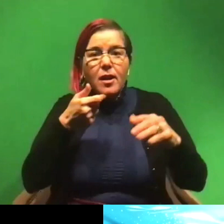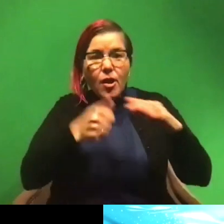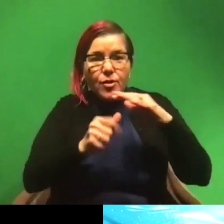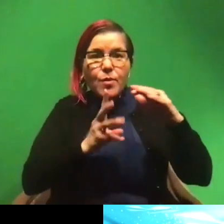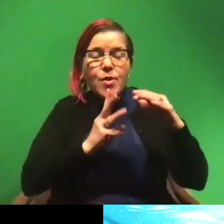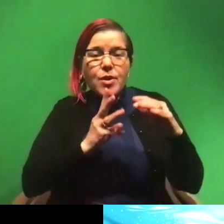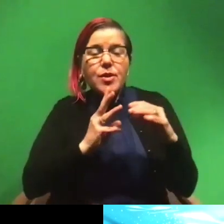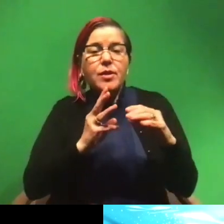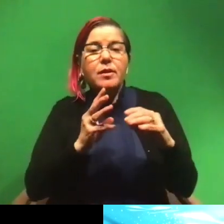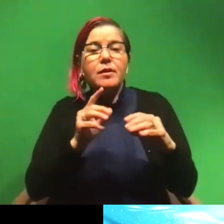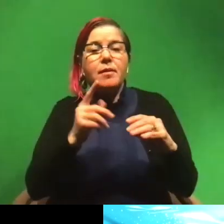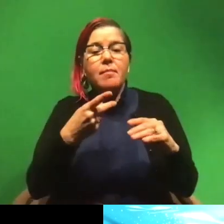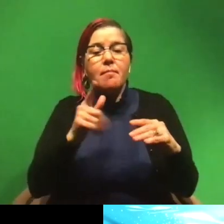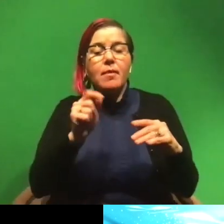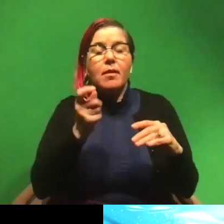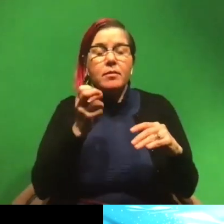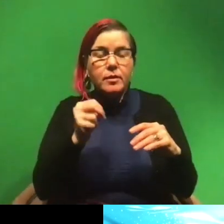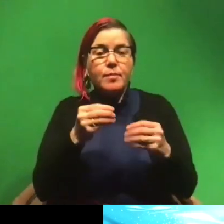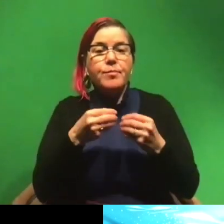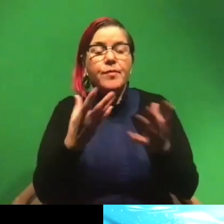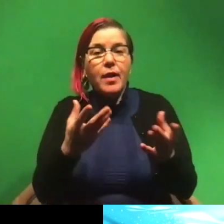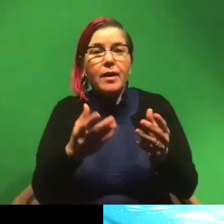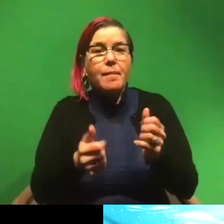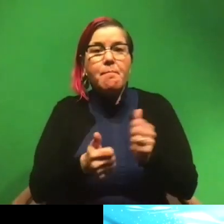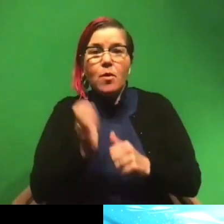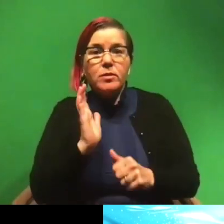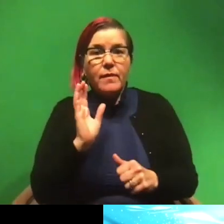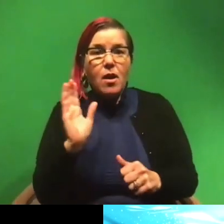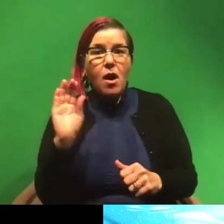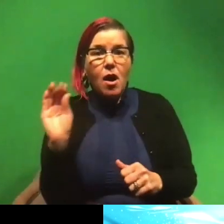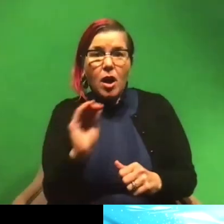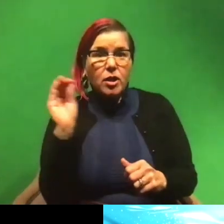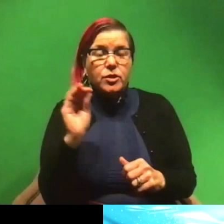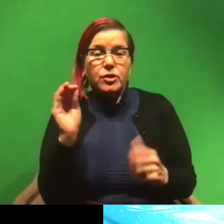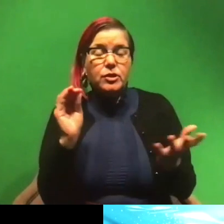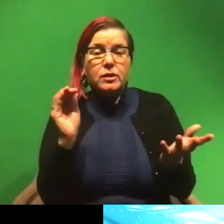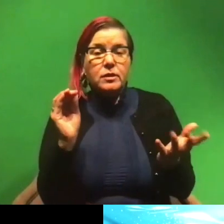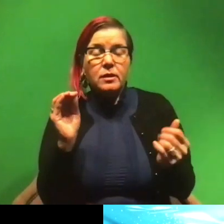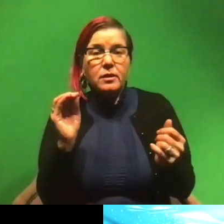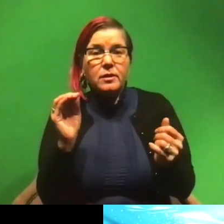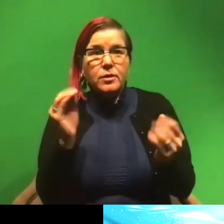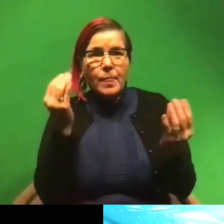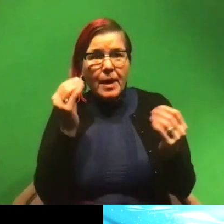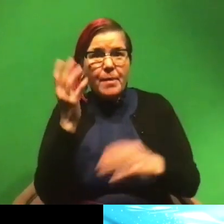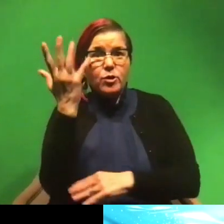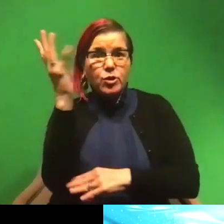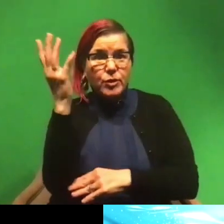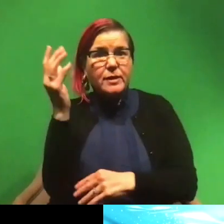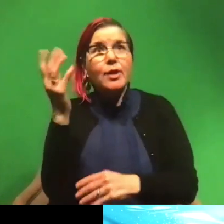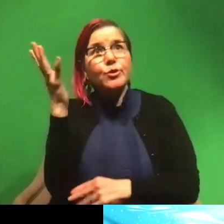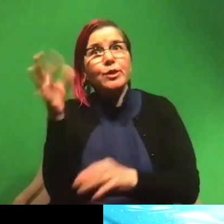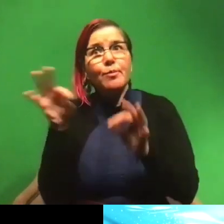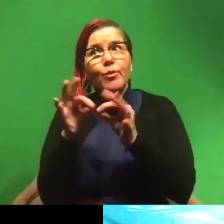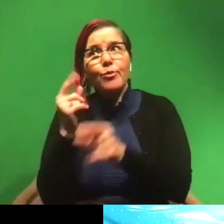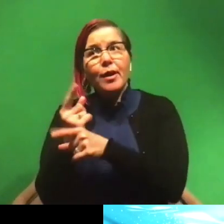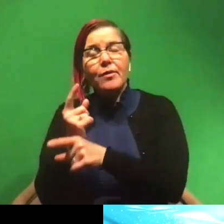There's plankton, which are providing the majority of our oxygen phytoplankton is. We think about trees and like, yeah, trees are important,